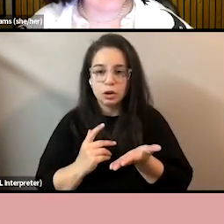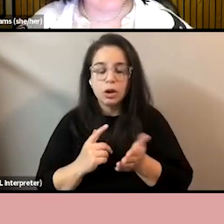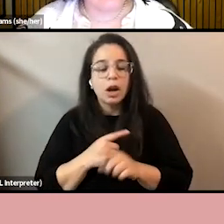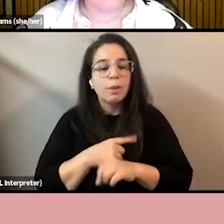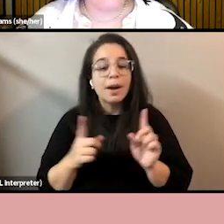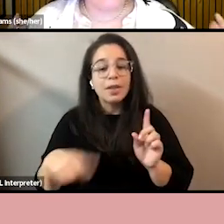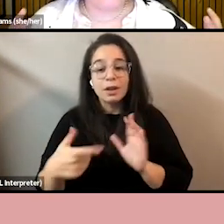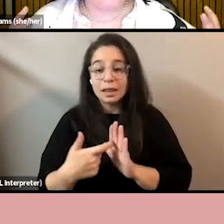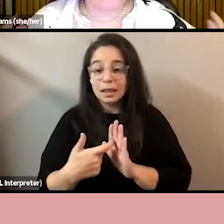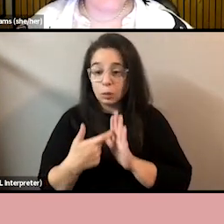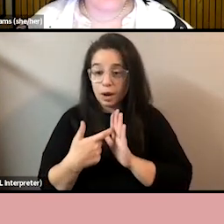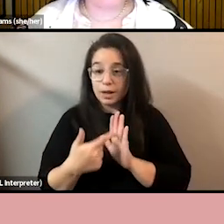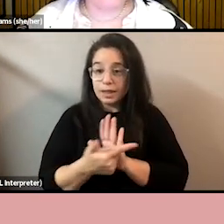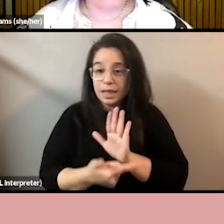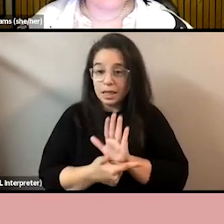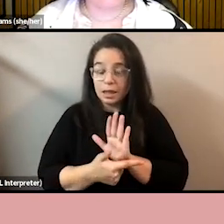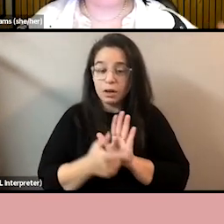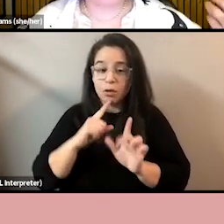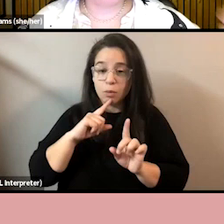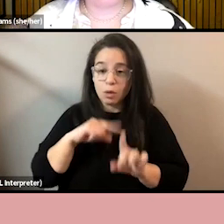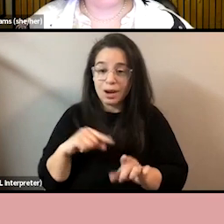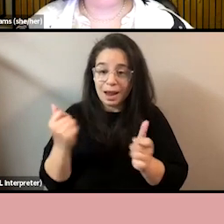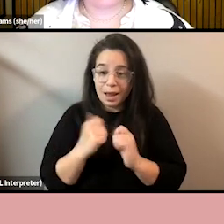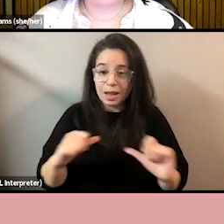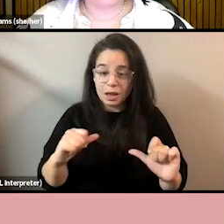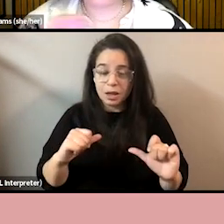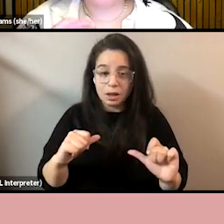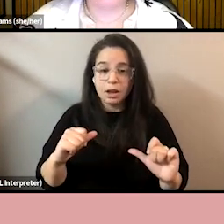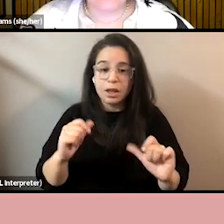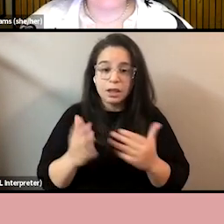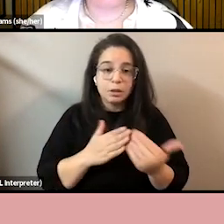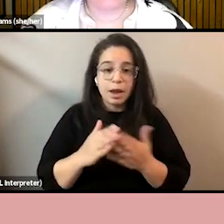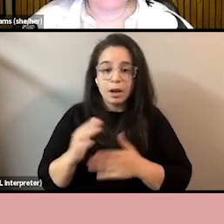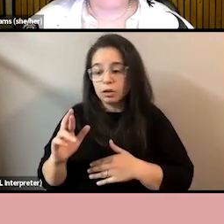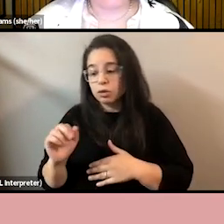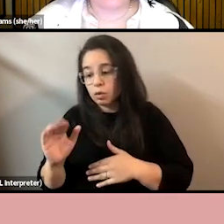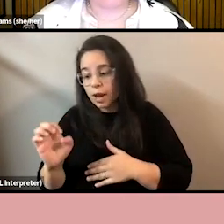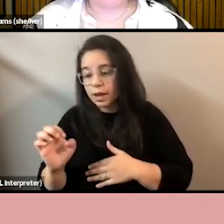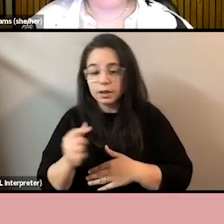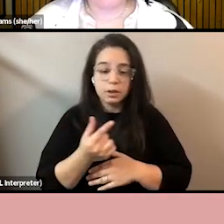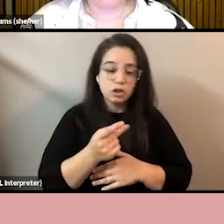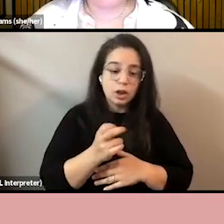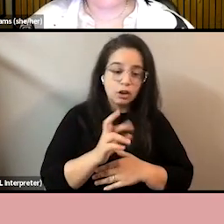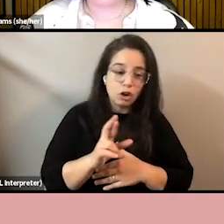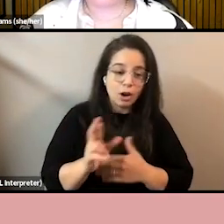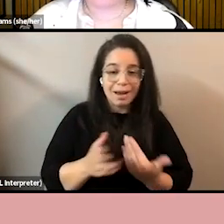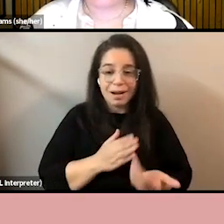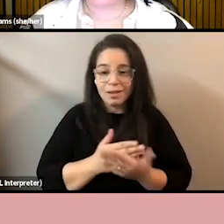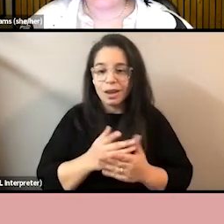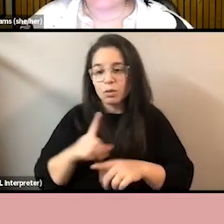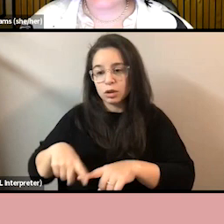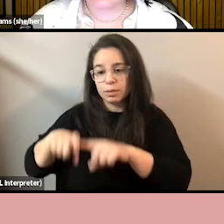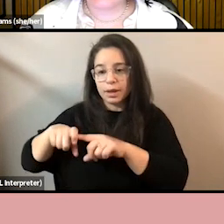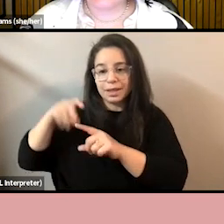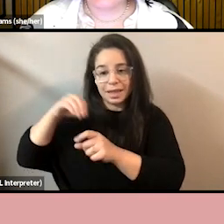any pay gap reporting, whether it's race or gender, was completely suspended in the UK. And it hasn't come